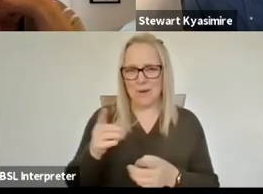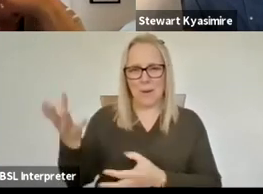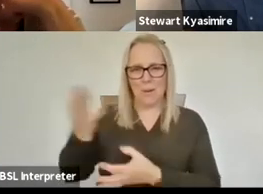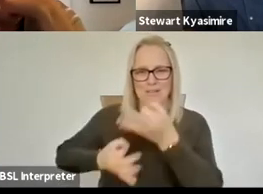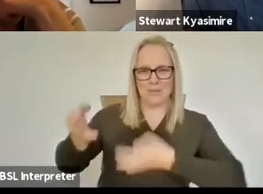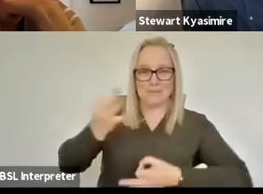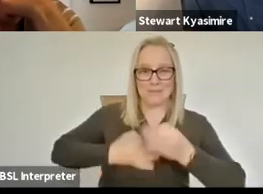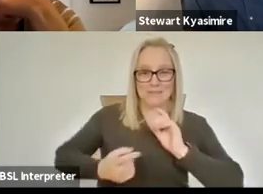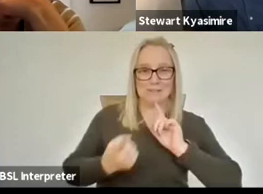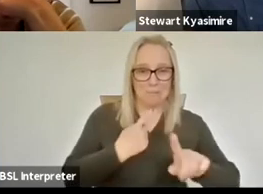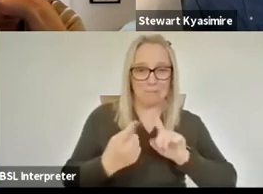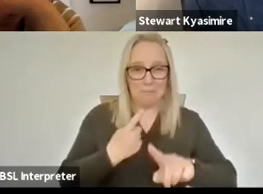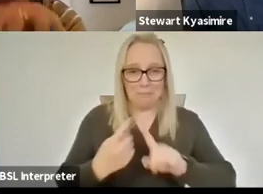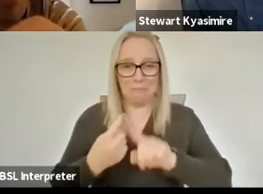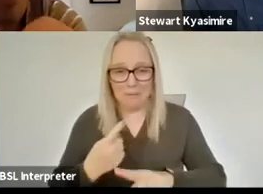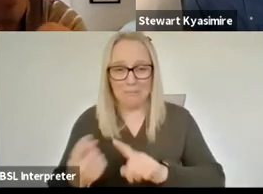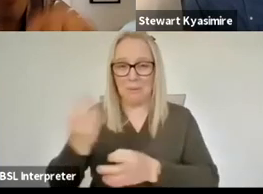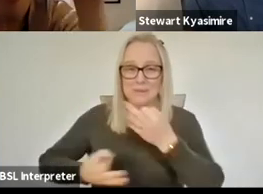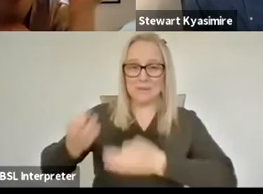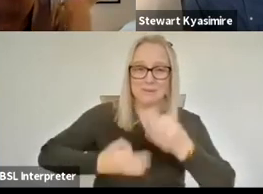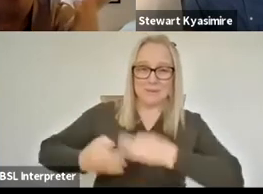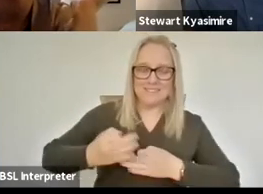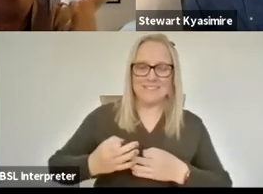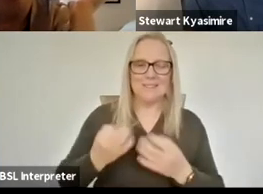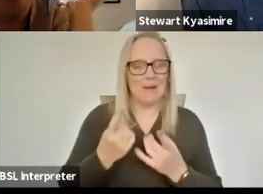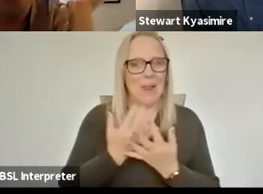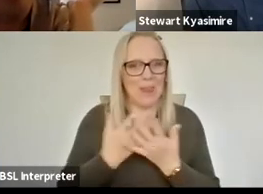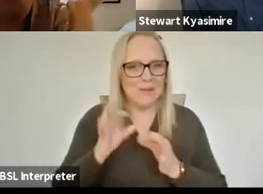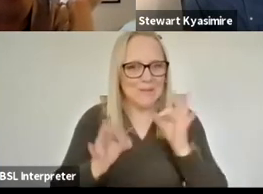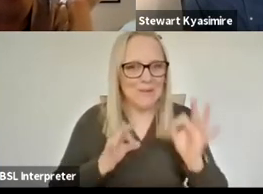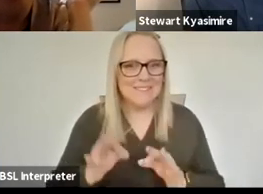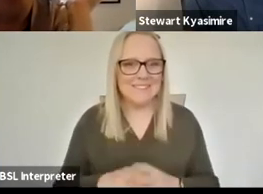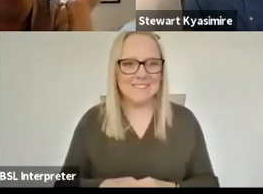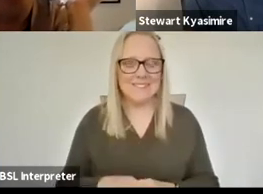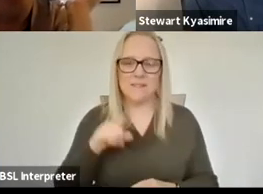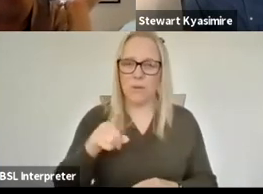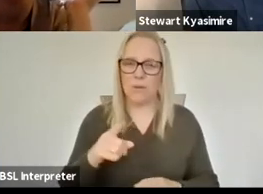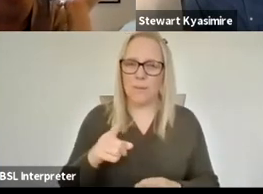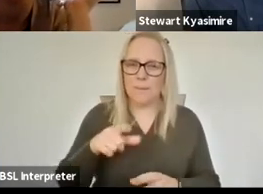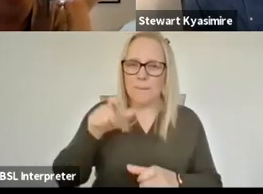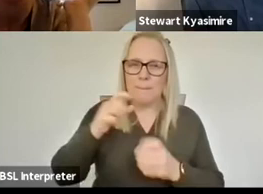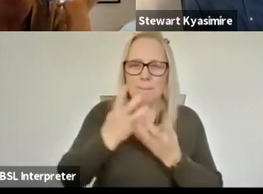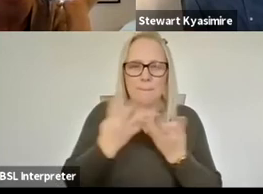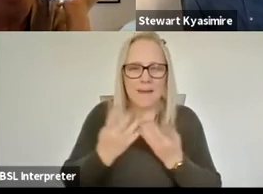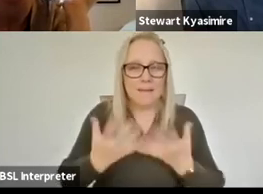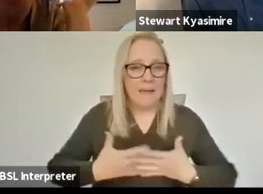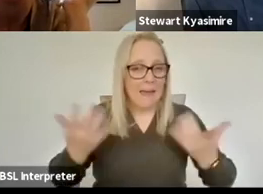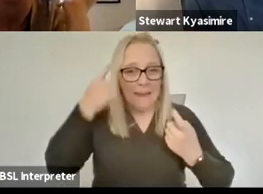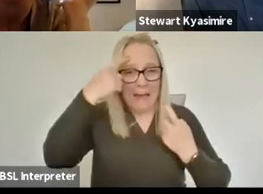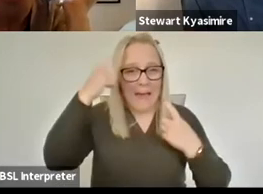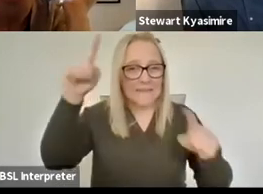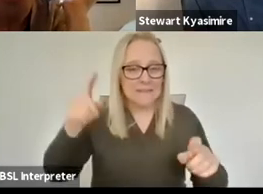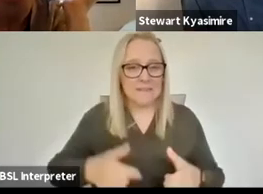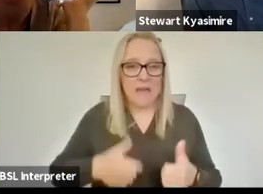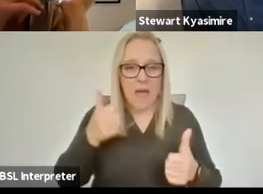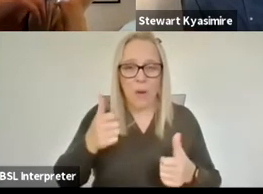providing answers uh so sandy is asking whether panel members have ideas to share about how the relationship between